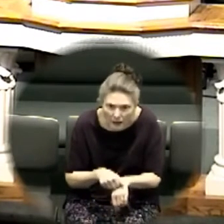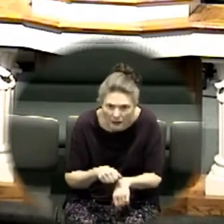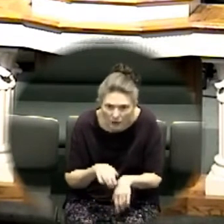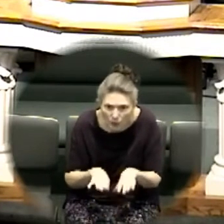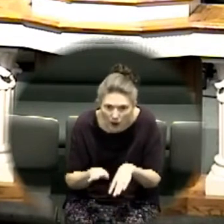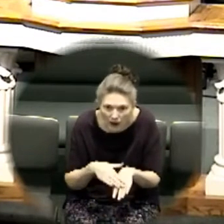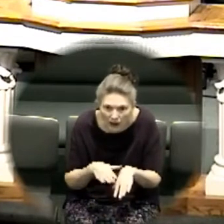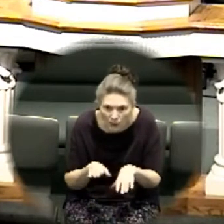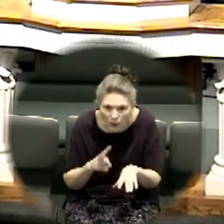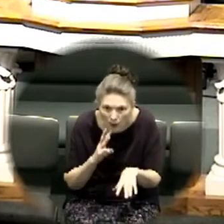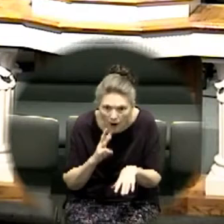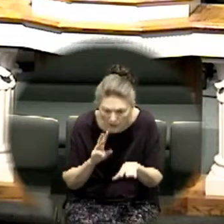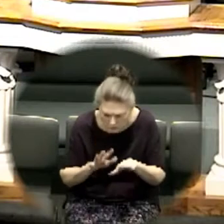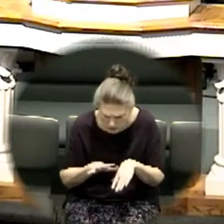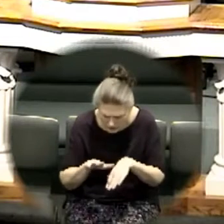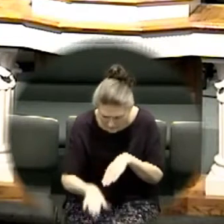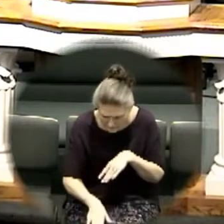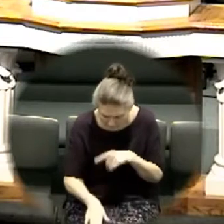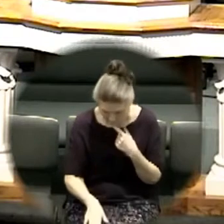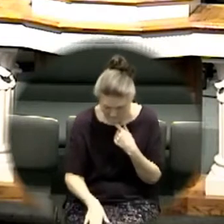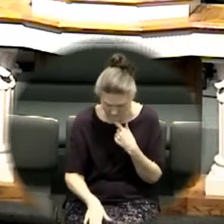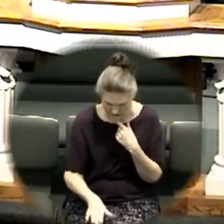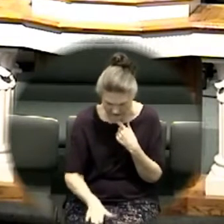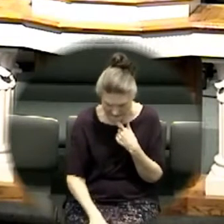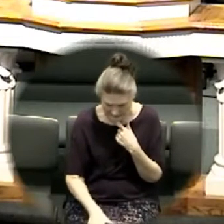but the first step was